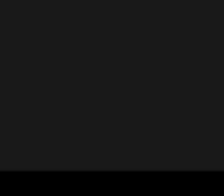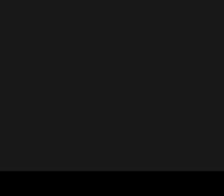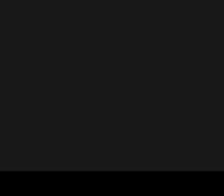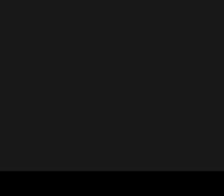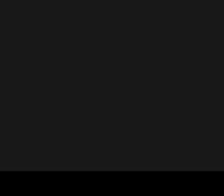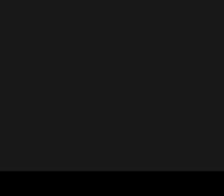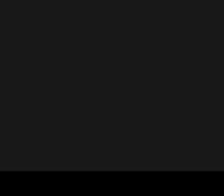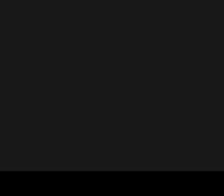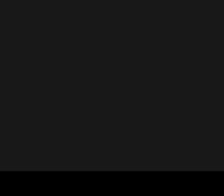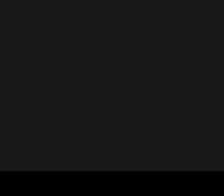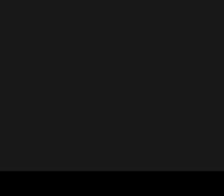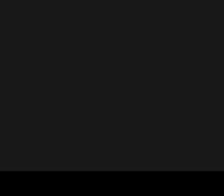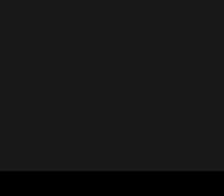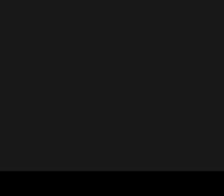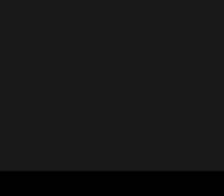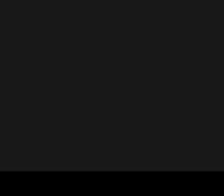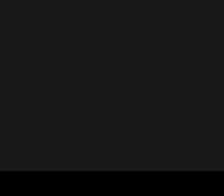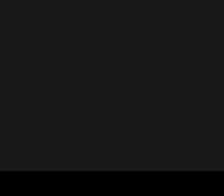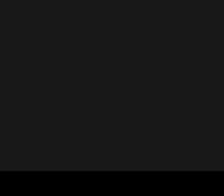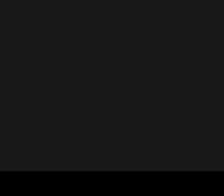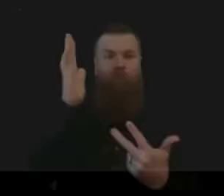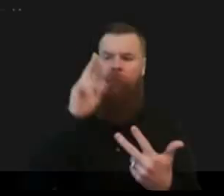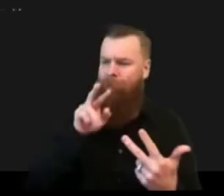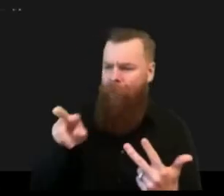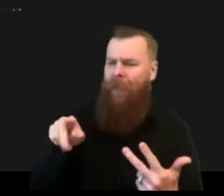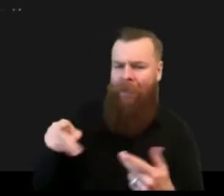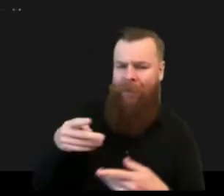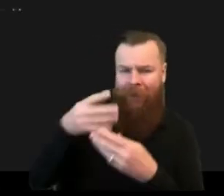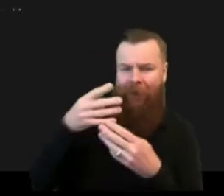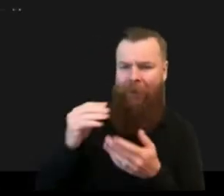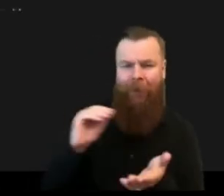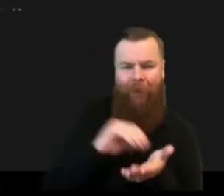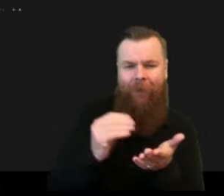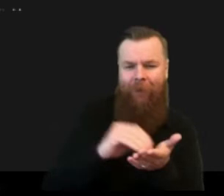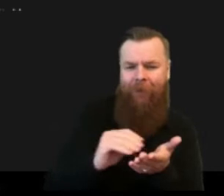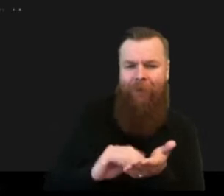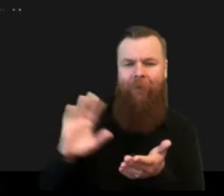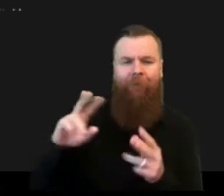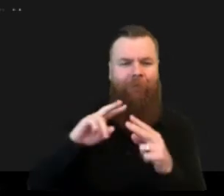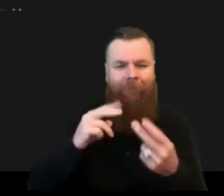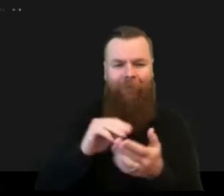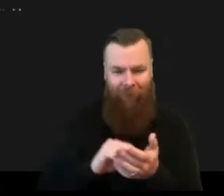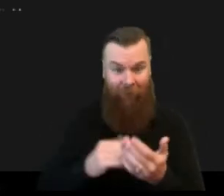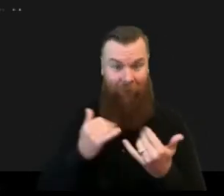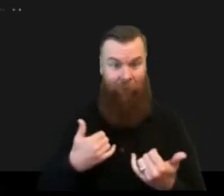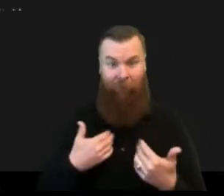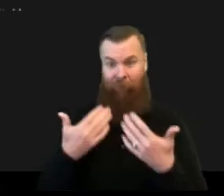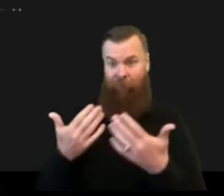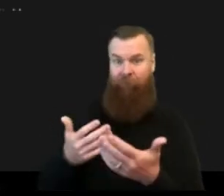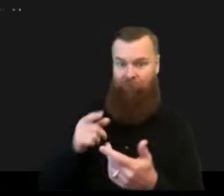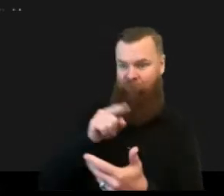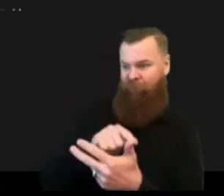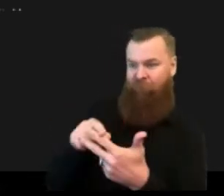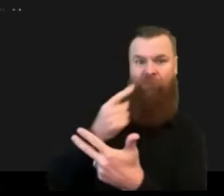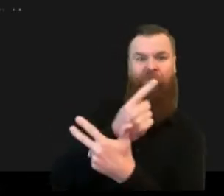the chat and discussion so i'm going to pass it over to them for observations and their comments on the discussions so